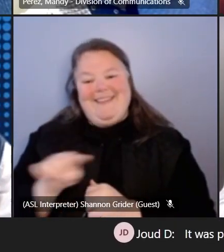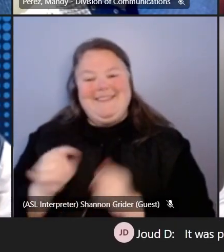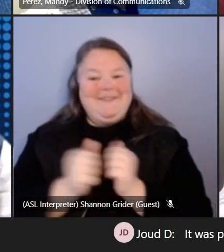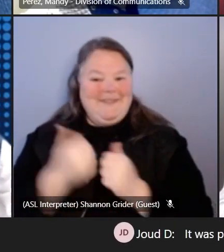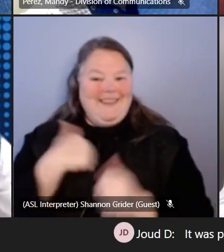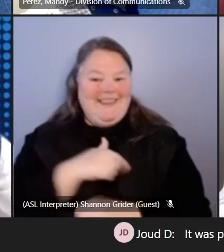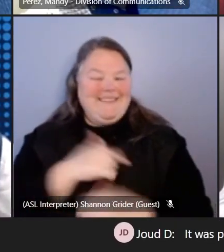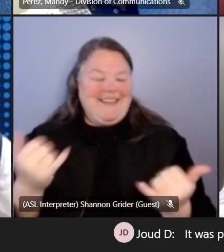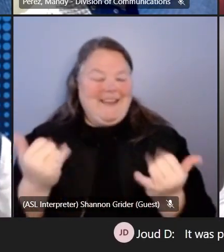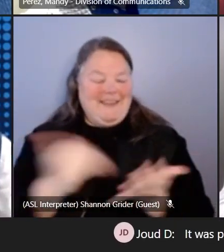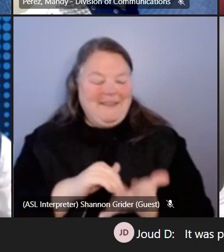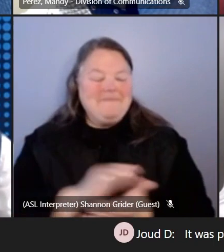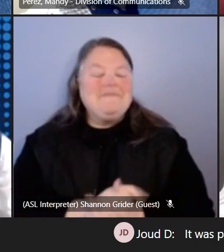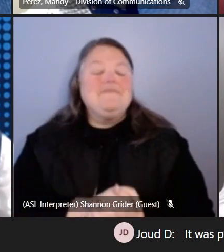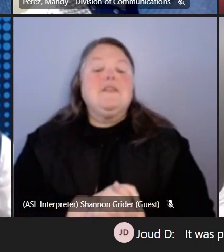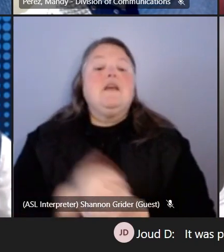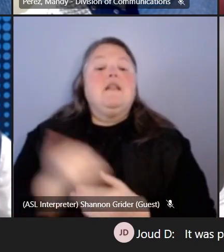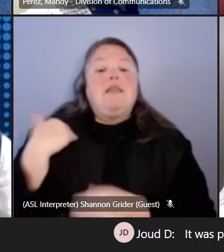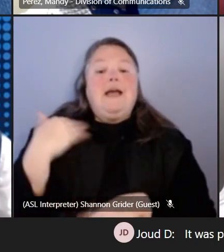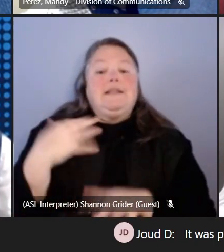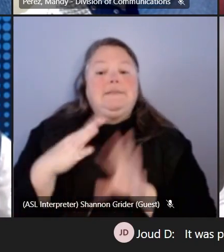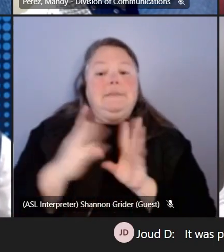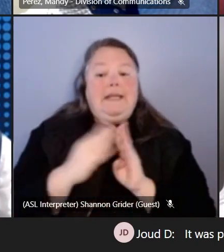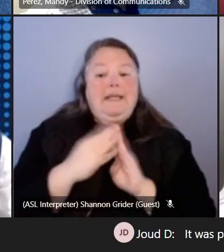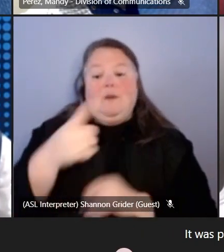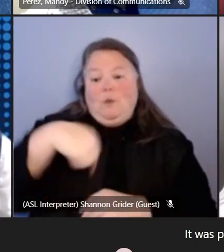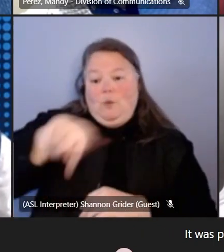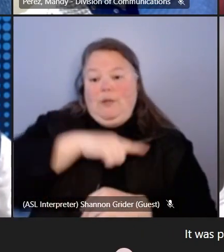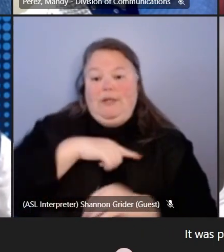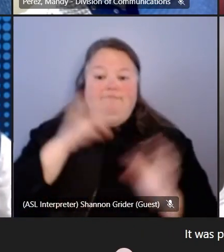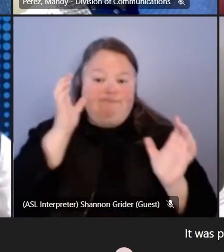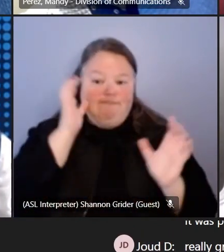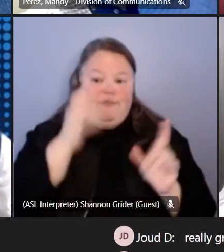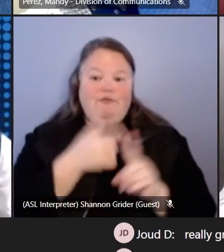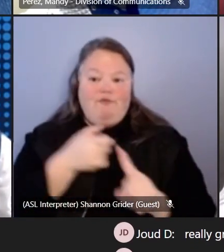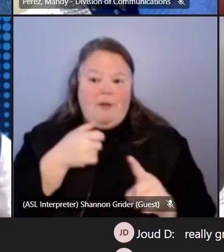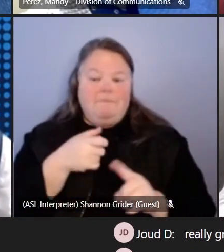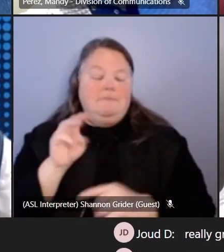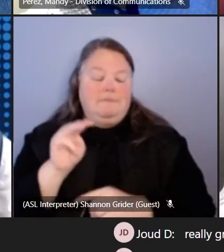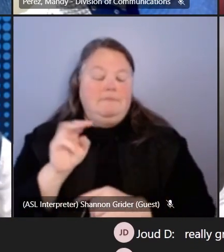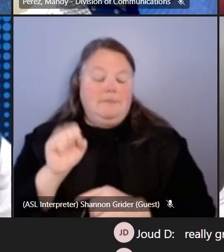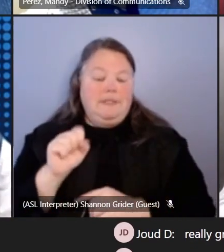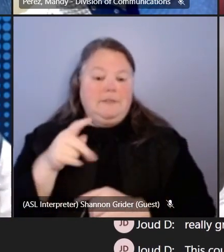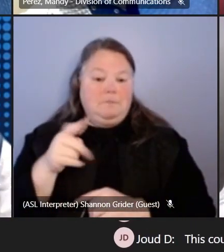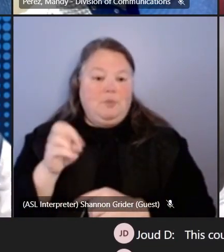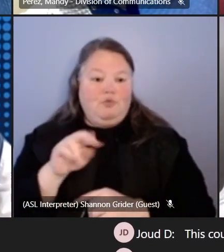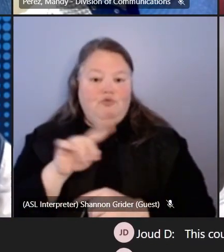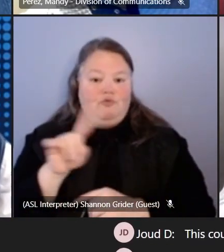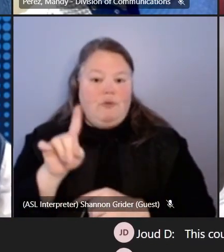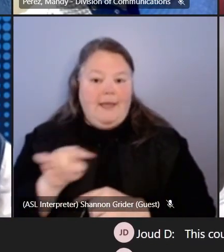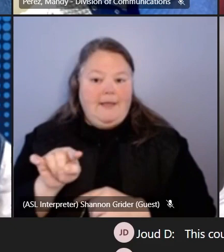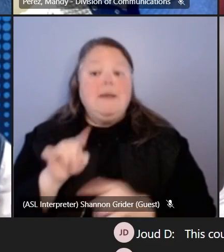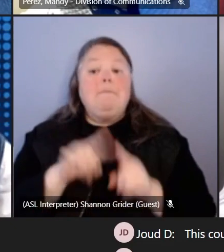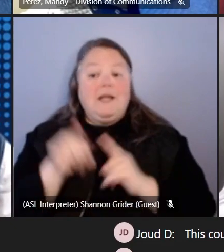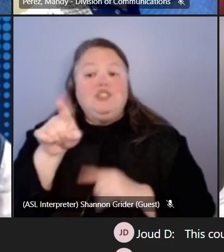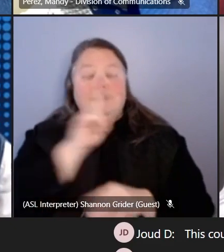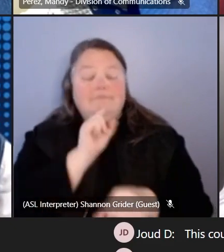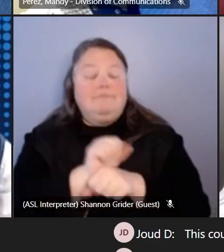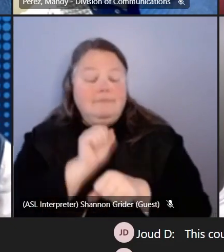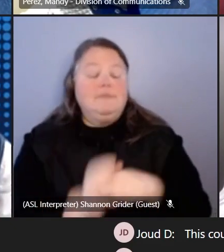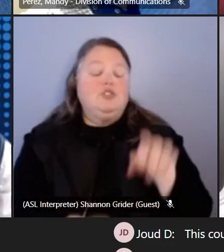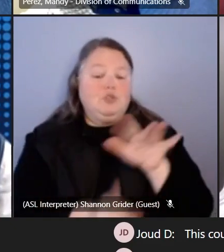Last meeting we actually heard from her this council, but now she actually went to the board and